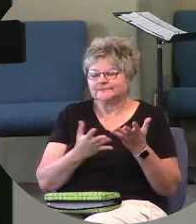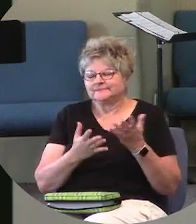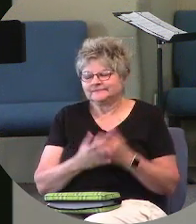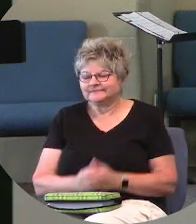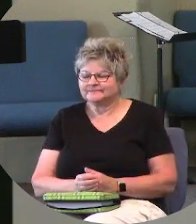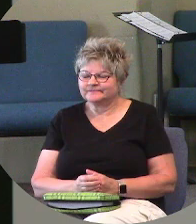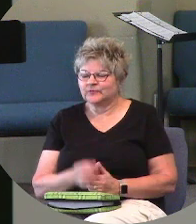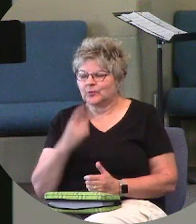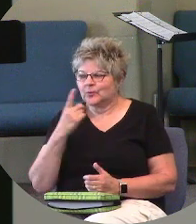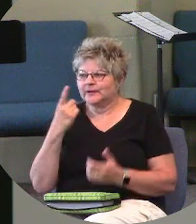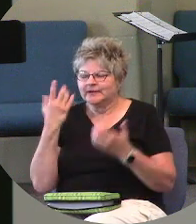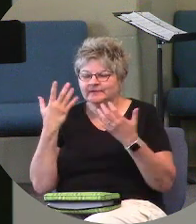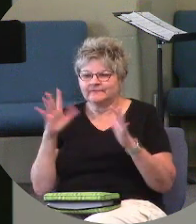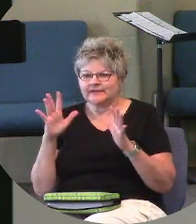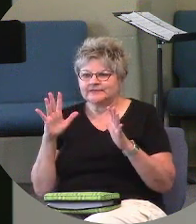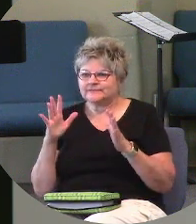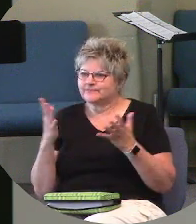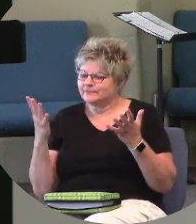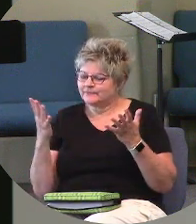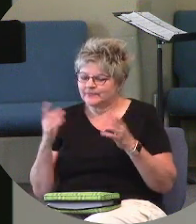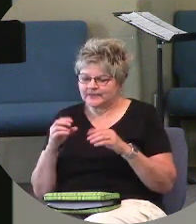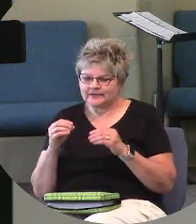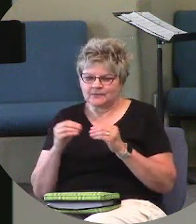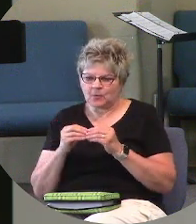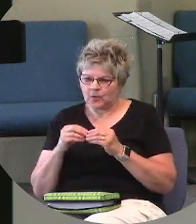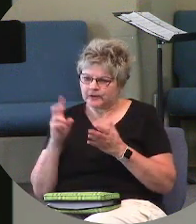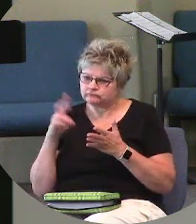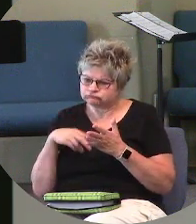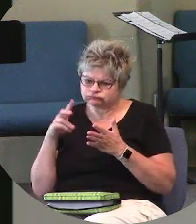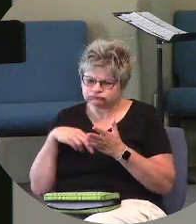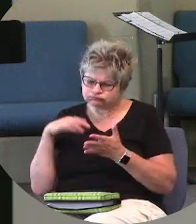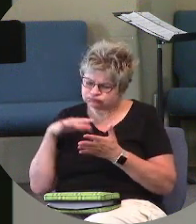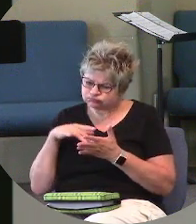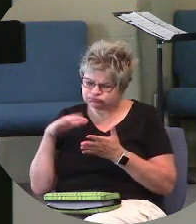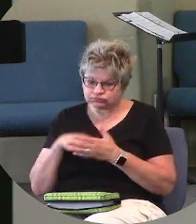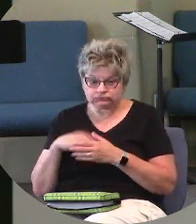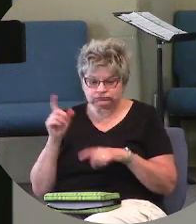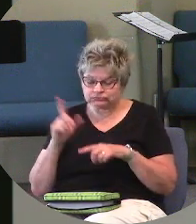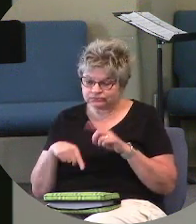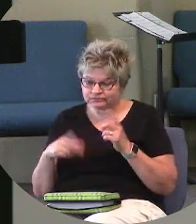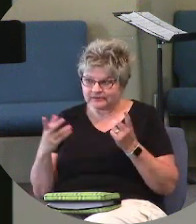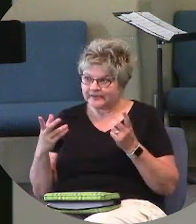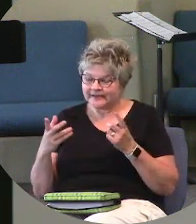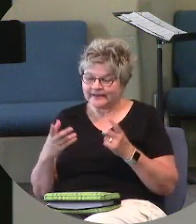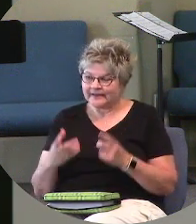A one and done. But the more I looked, the more I studied, it's like, I can't.